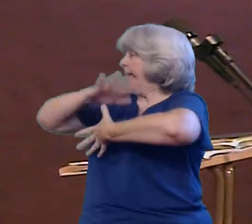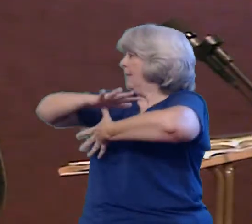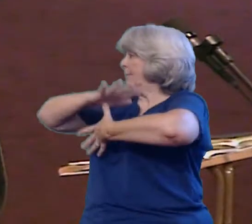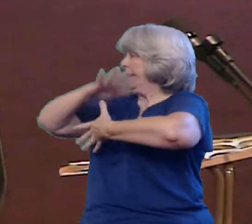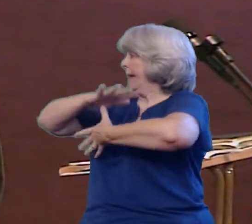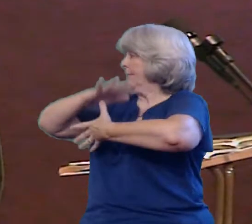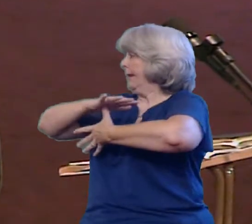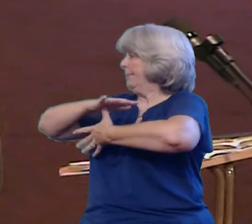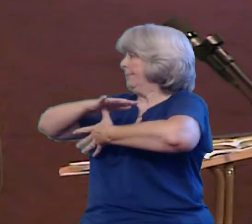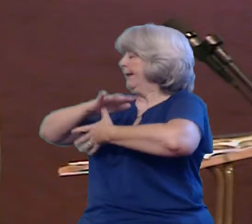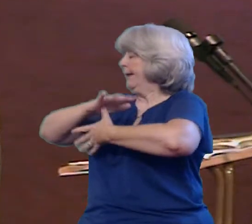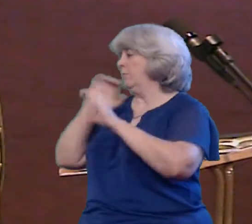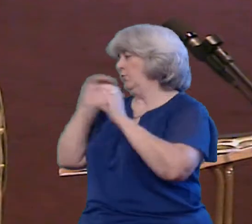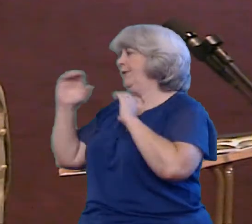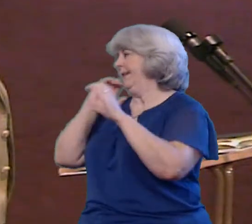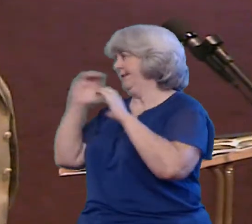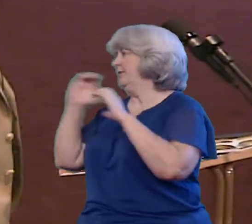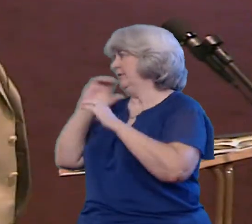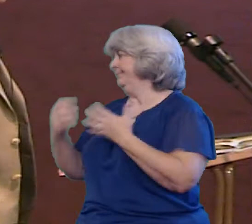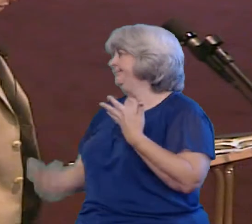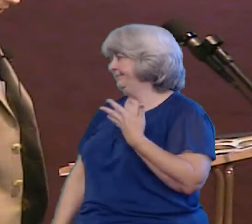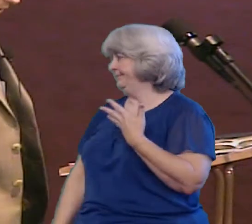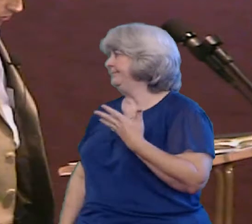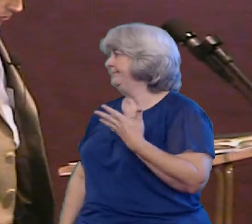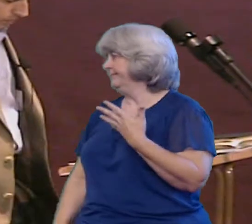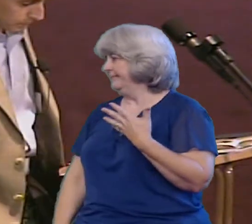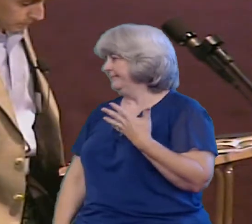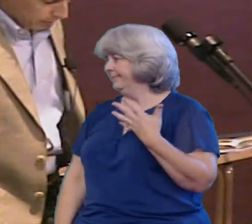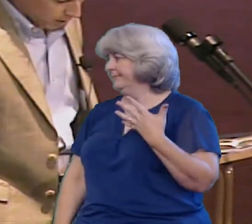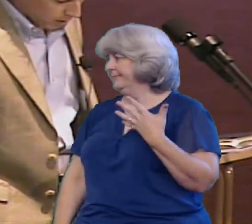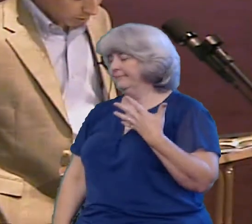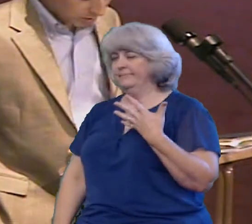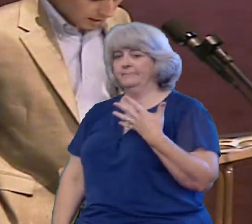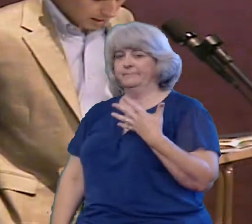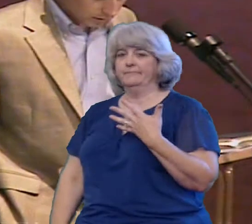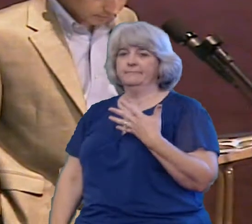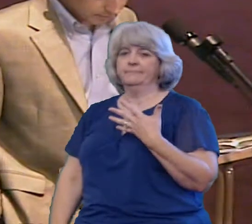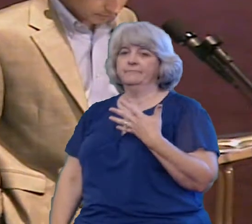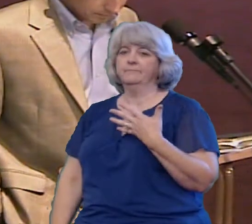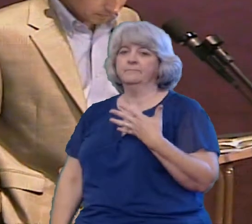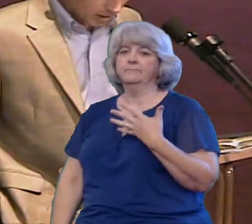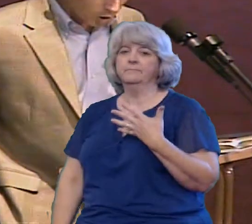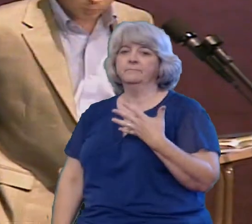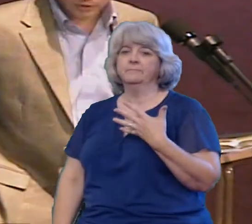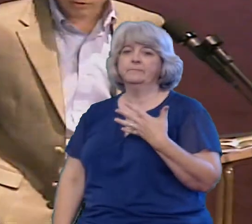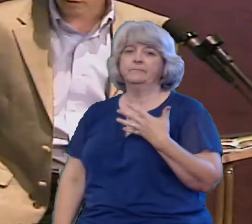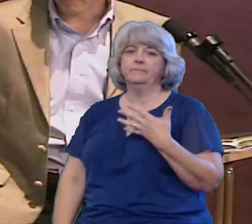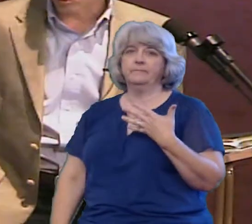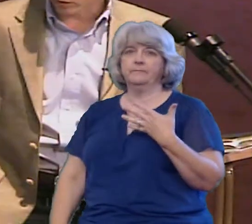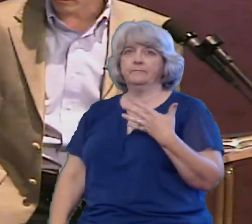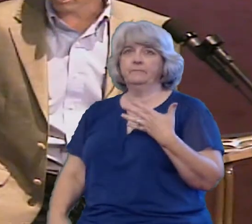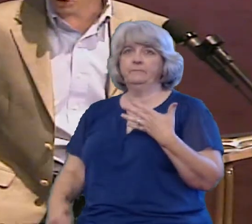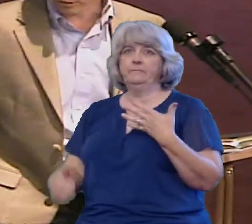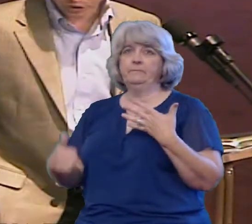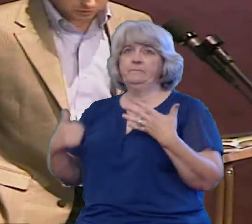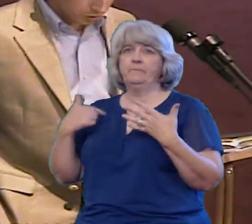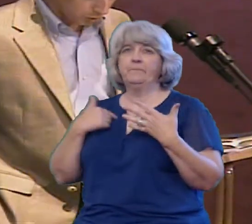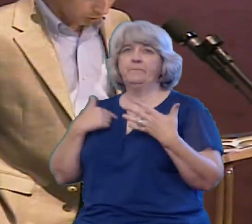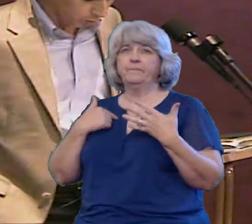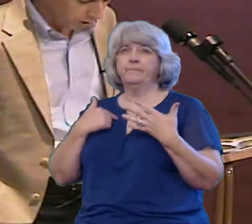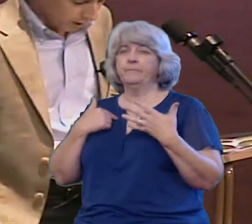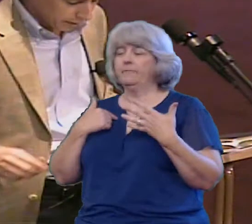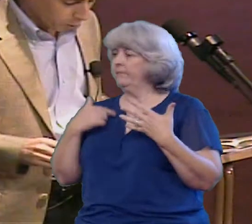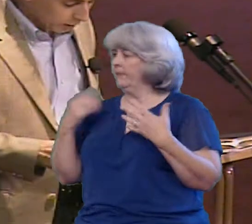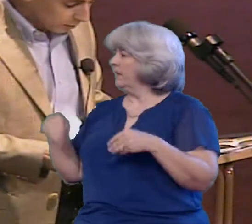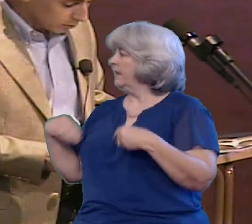Is communication Communication So tonight, my hope is to offer three suggestions to